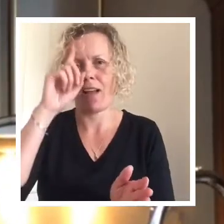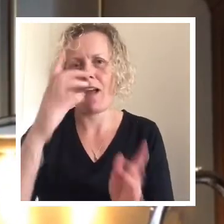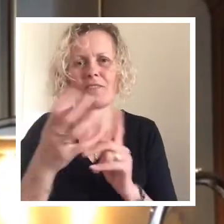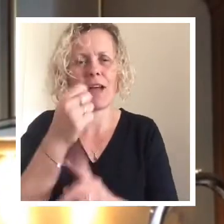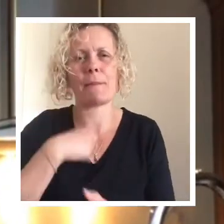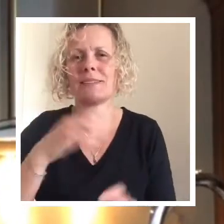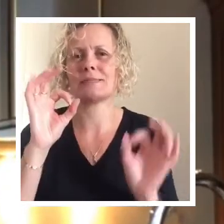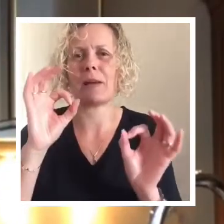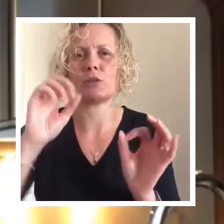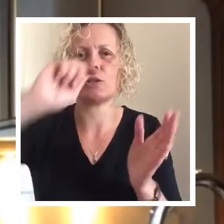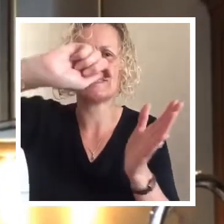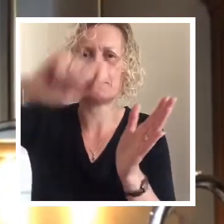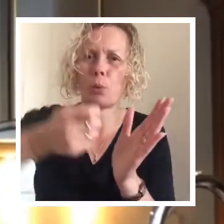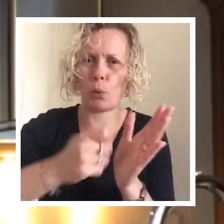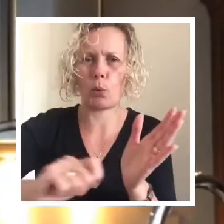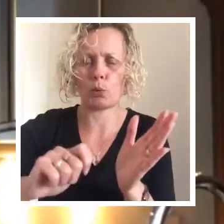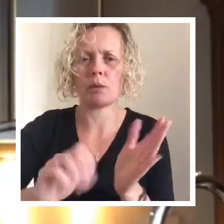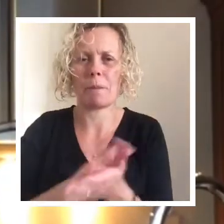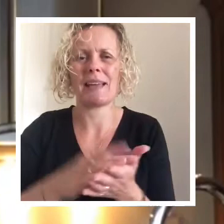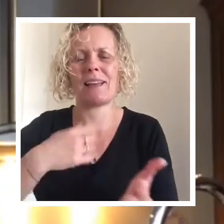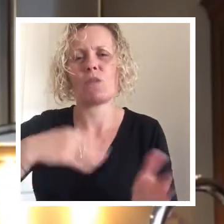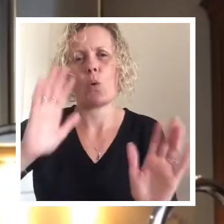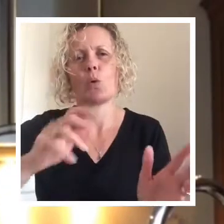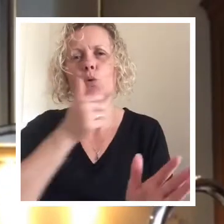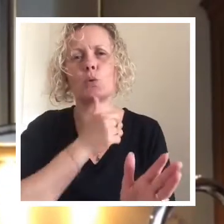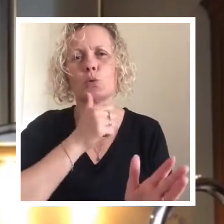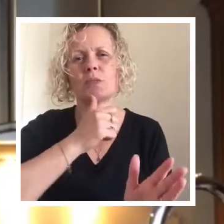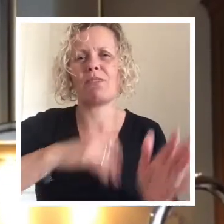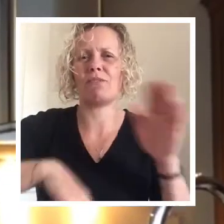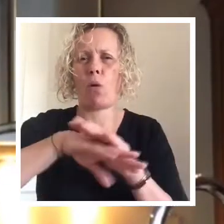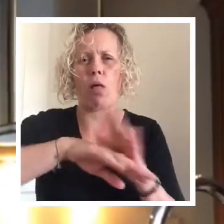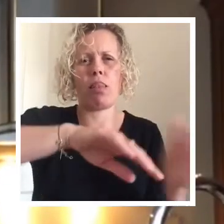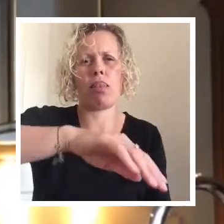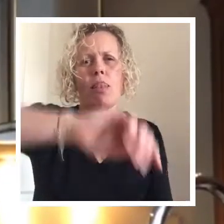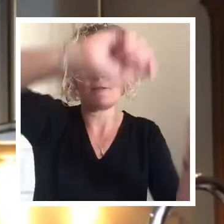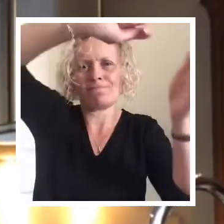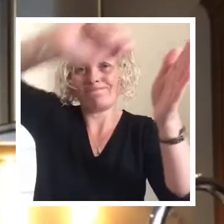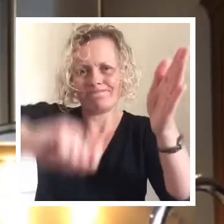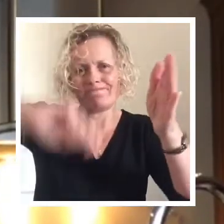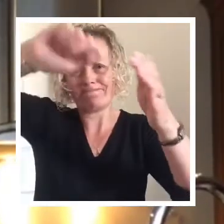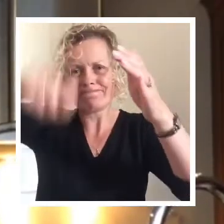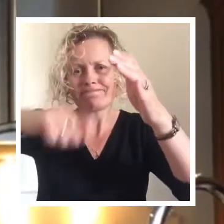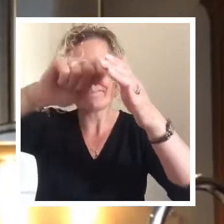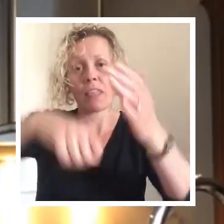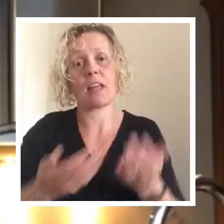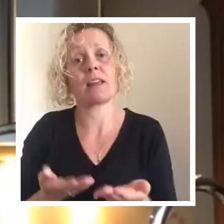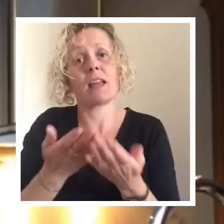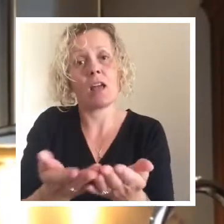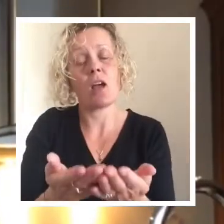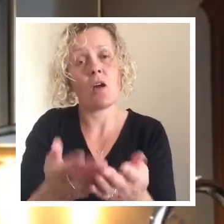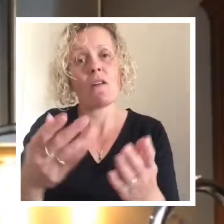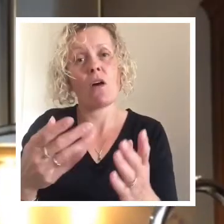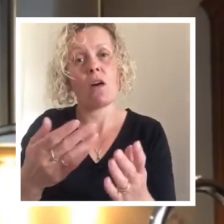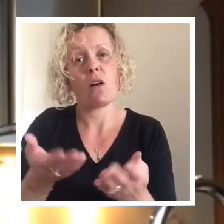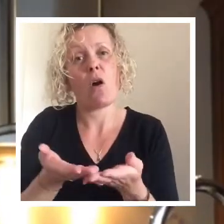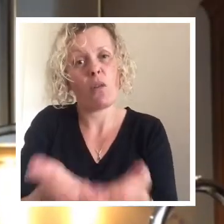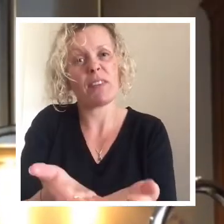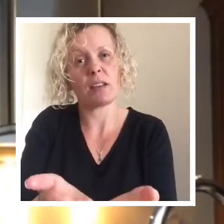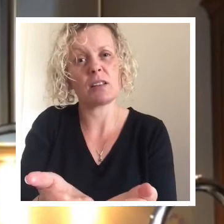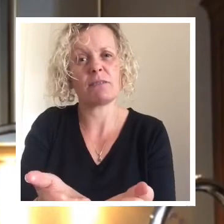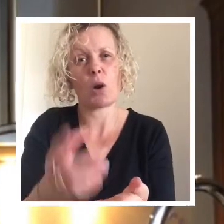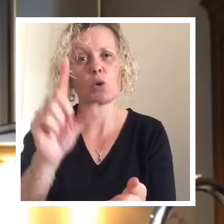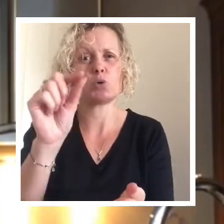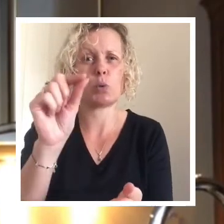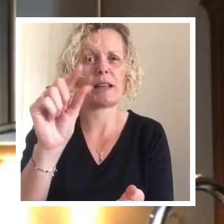I can't find my spatula so I'm just going to try and get the rest out of there and then pop it into your oven for